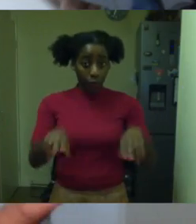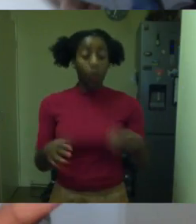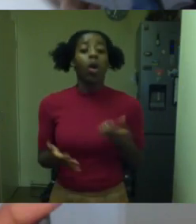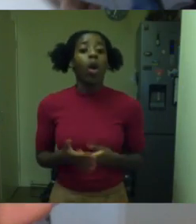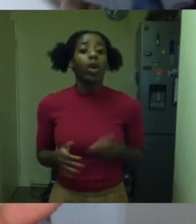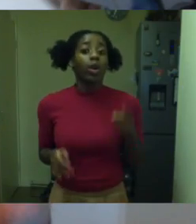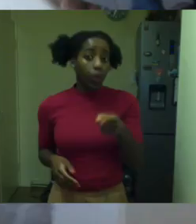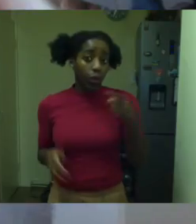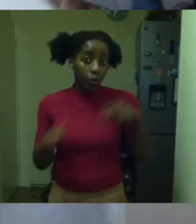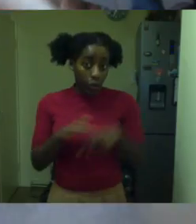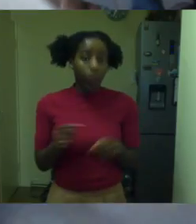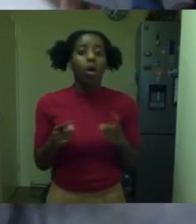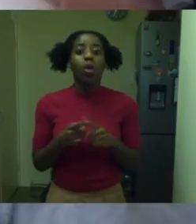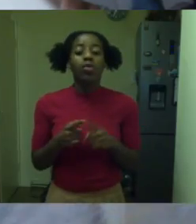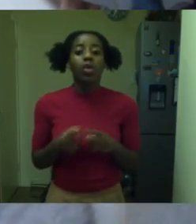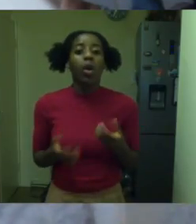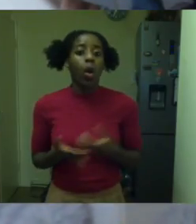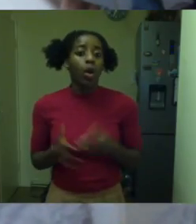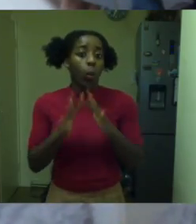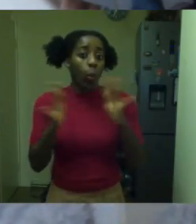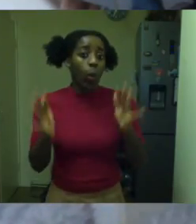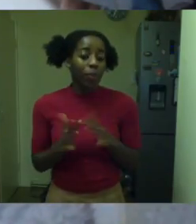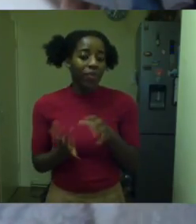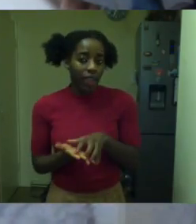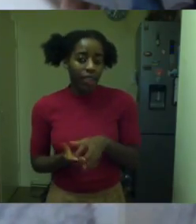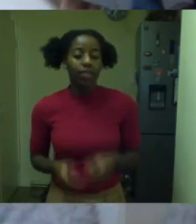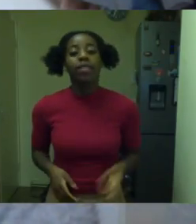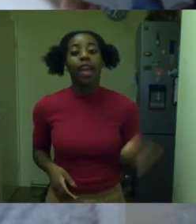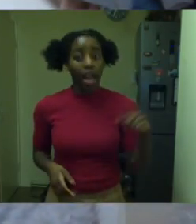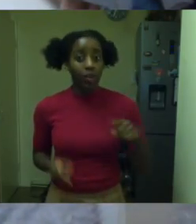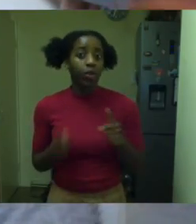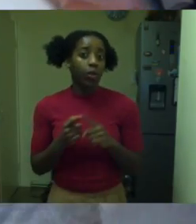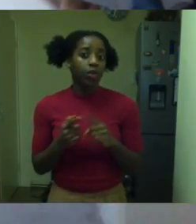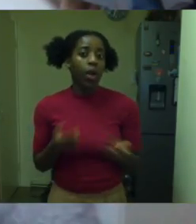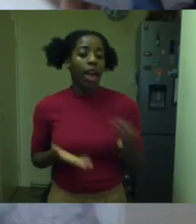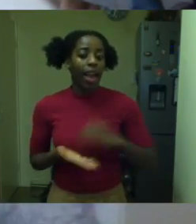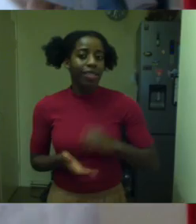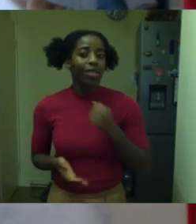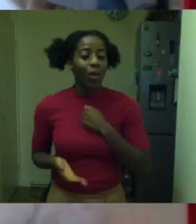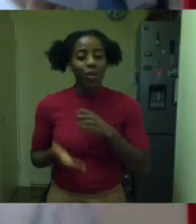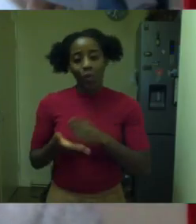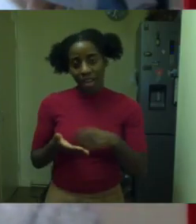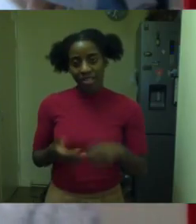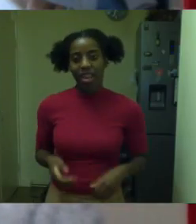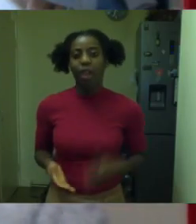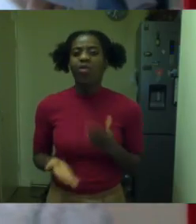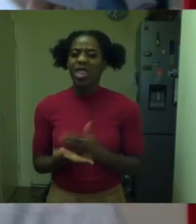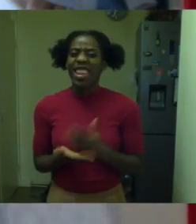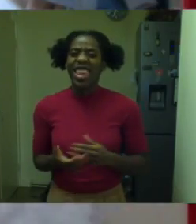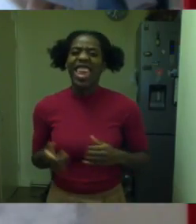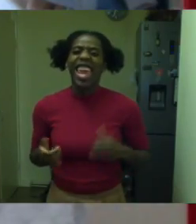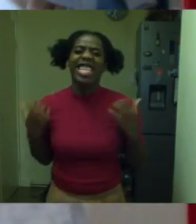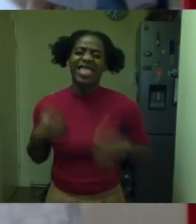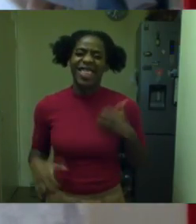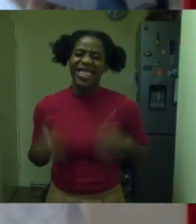Reviews that I'm going to be doing on YouTube will also be on that website written down and I'll also be posting some of my